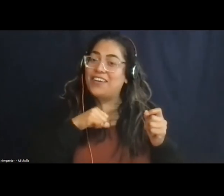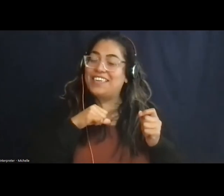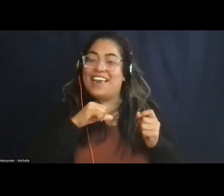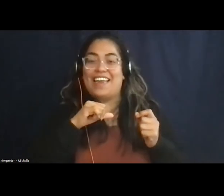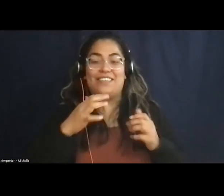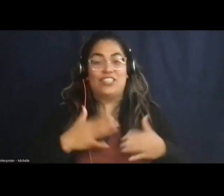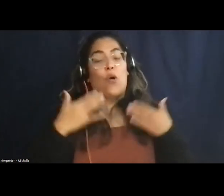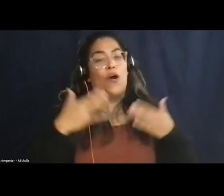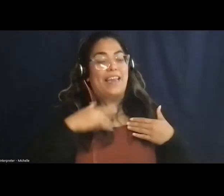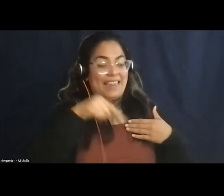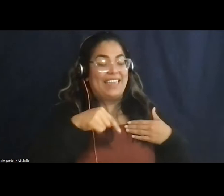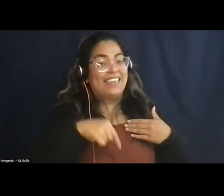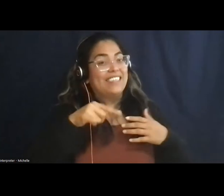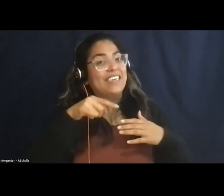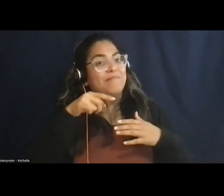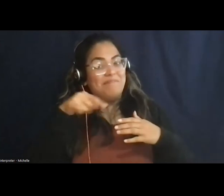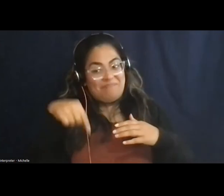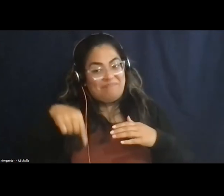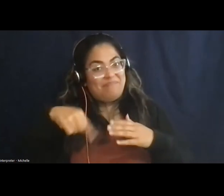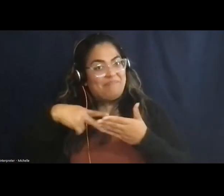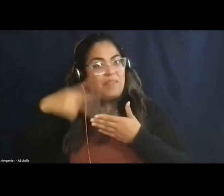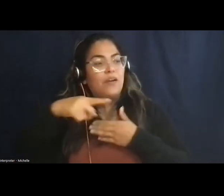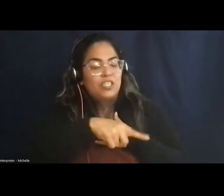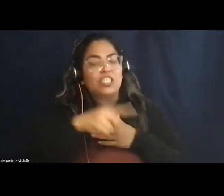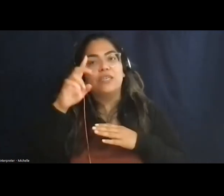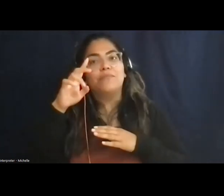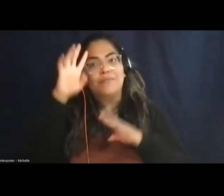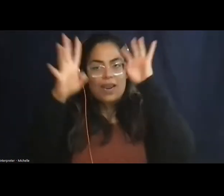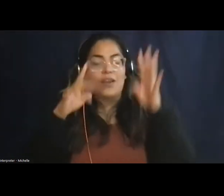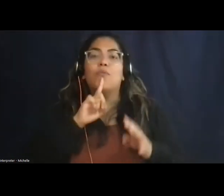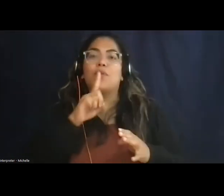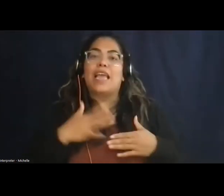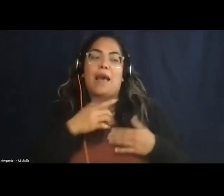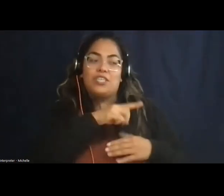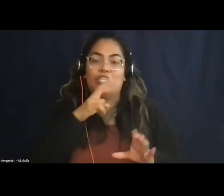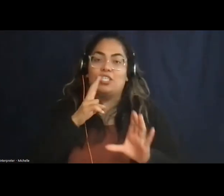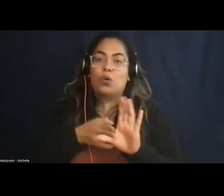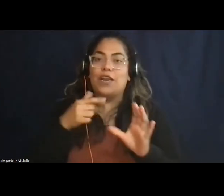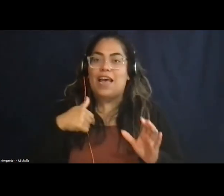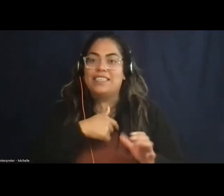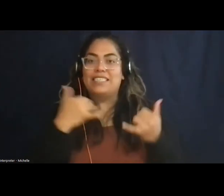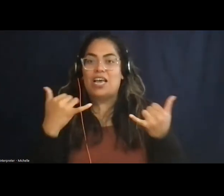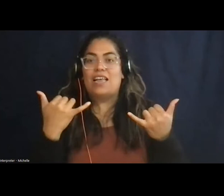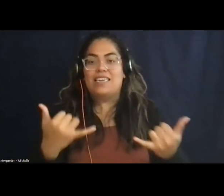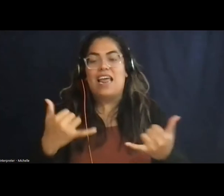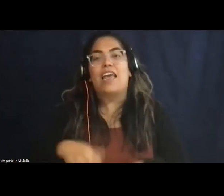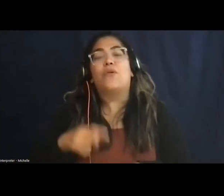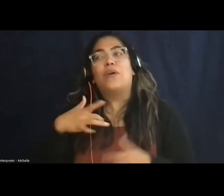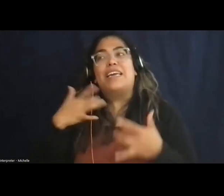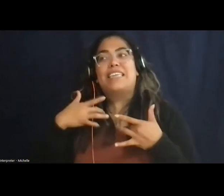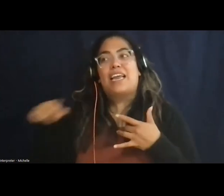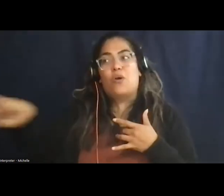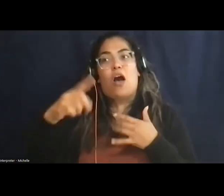created this. So we're very excited to have her with us as well. So thank you all so much for being here. We're excited for the panel and the